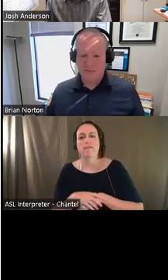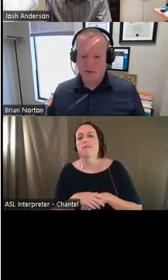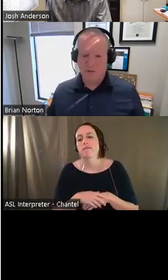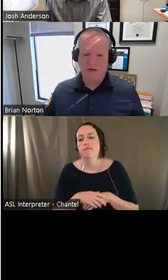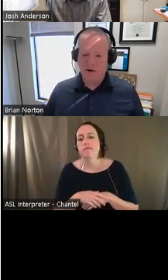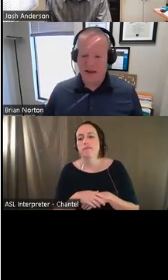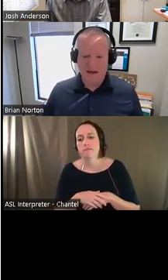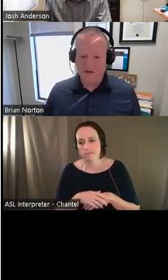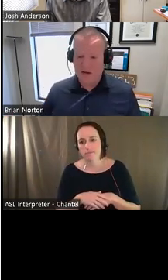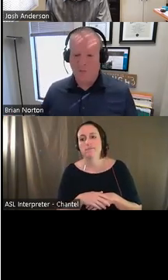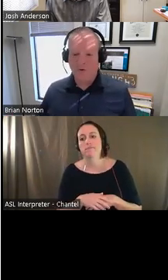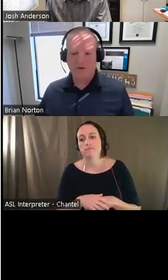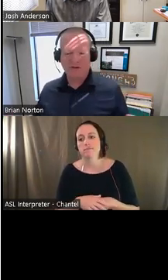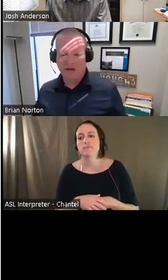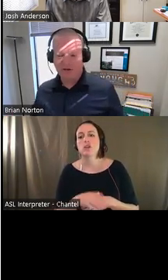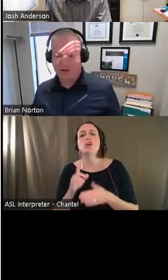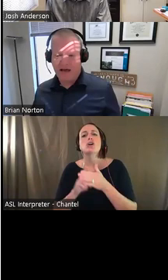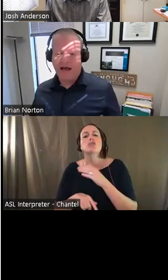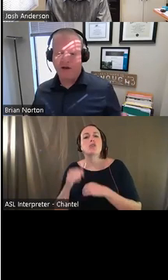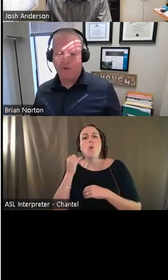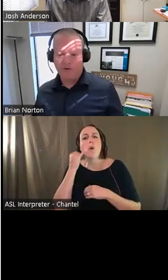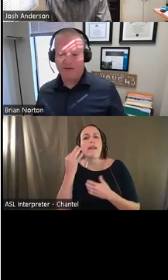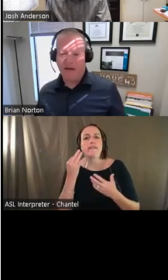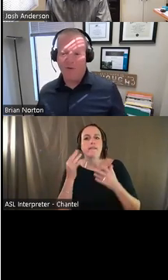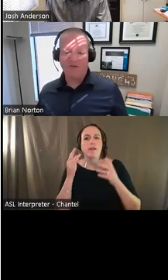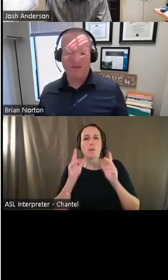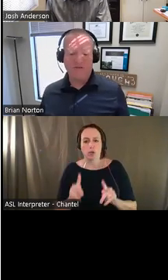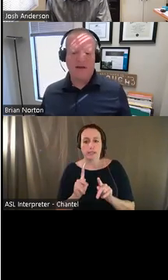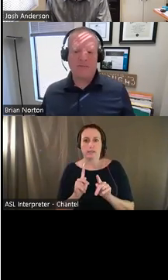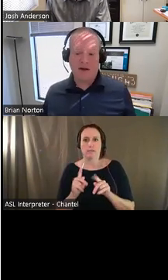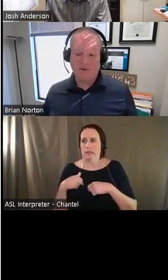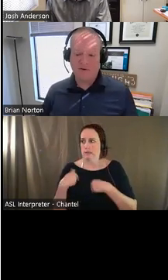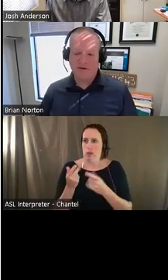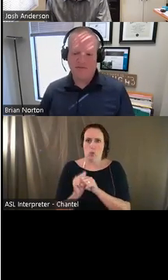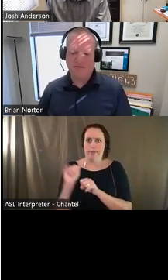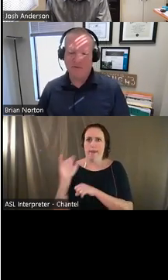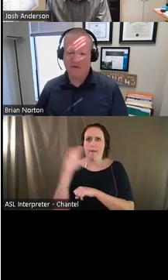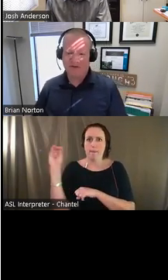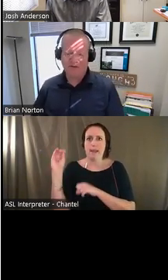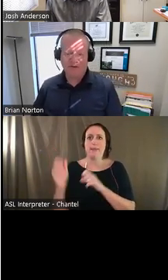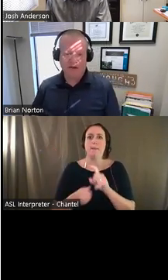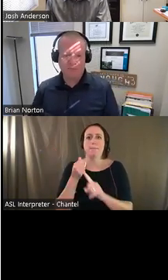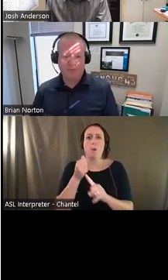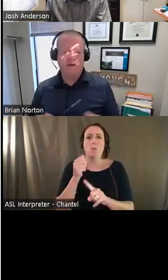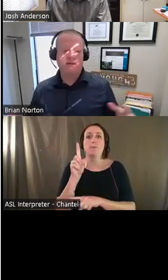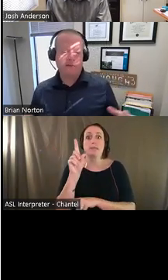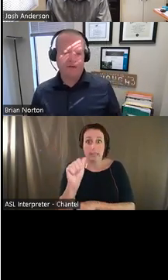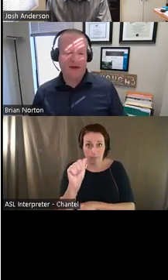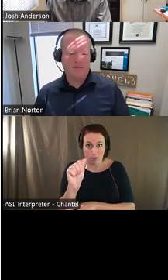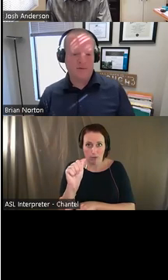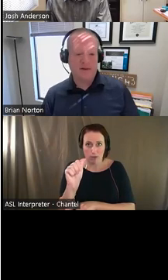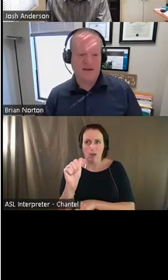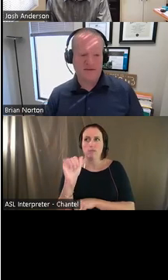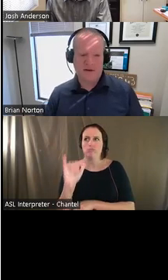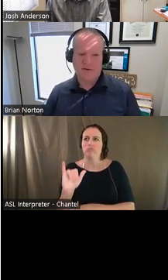disability while they already have the job, what's your retention? How do you address that? What's the development opportunities for folks? And so thinking broadly about